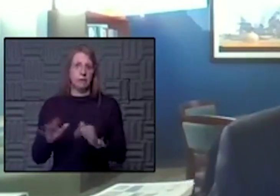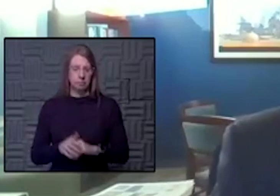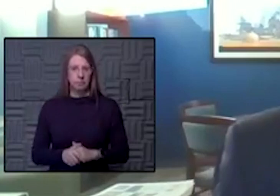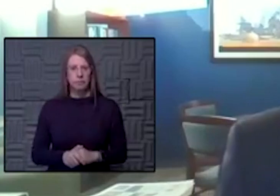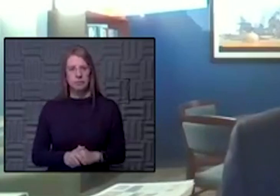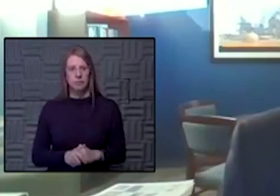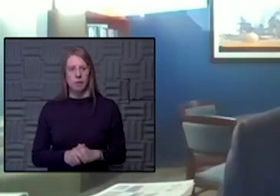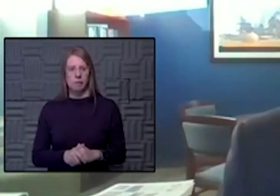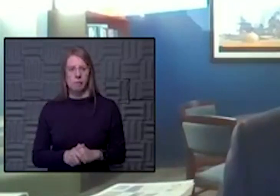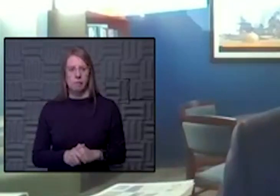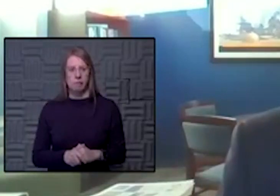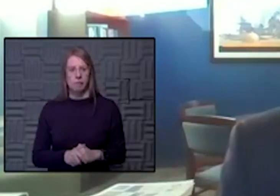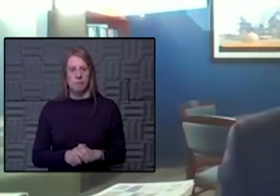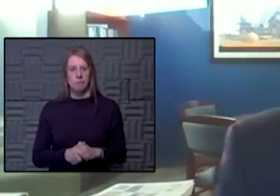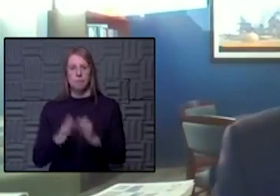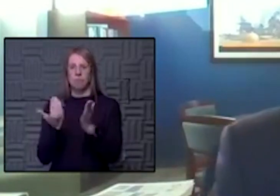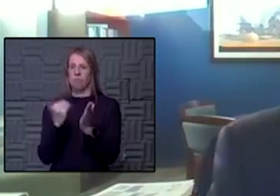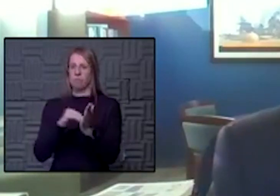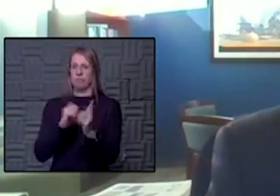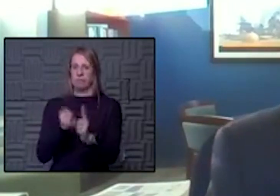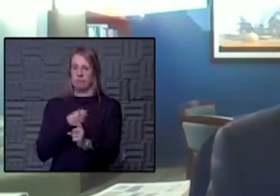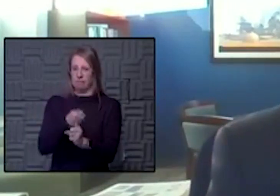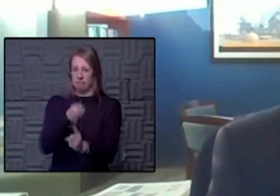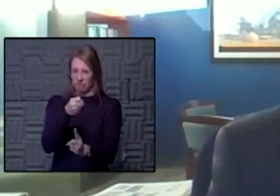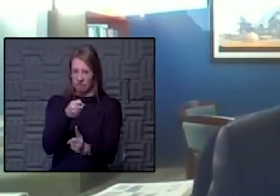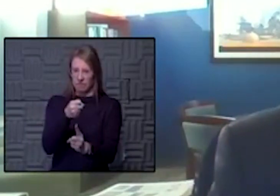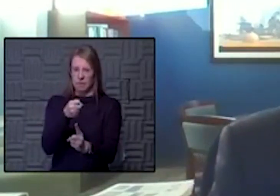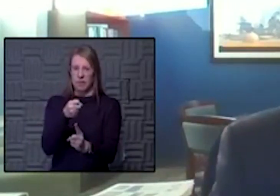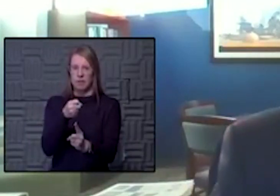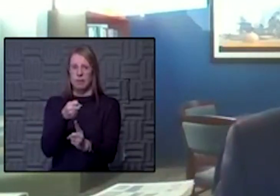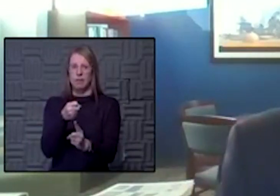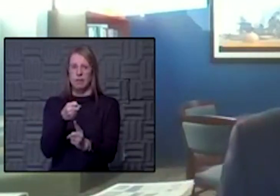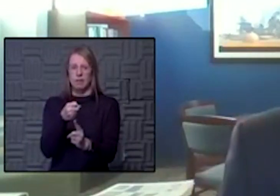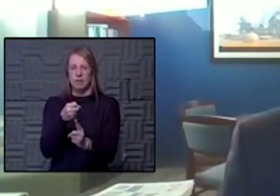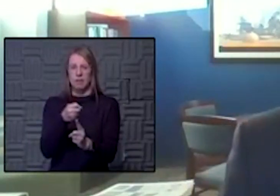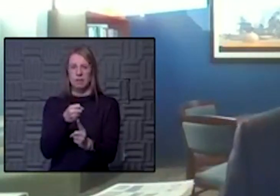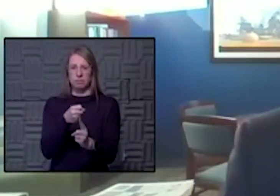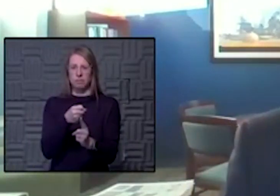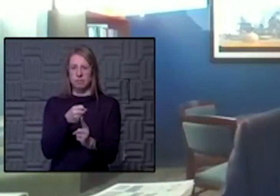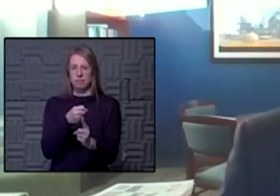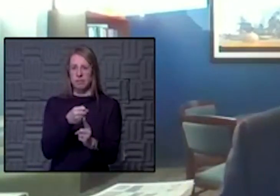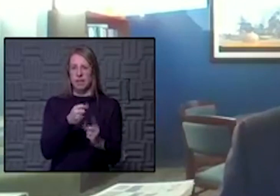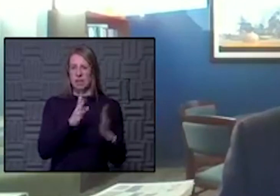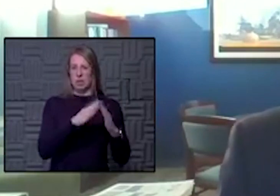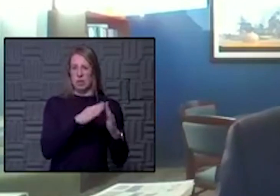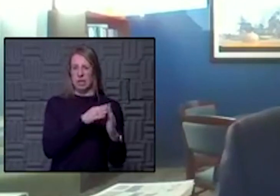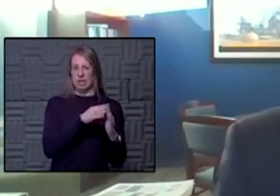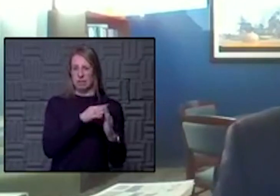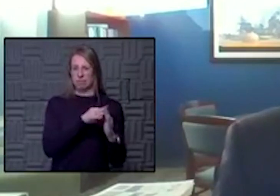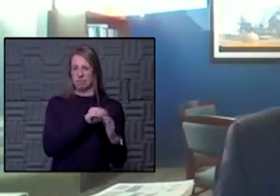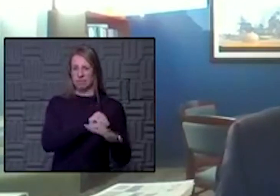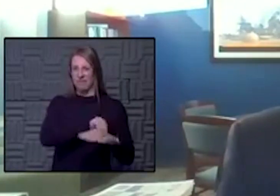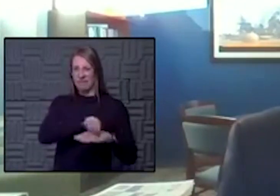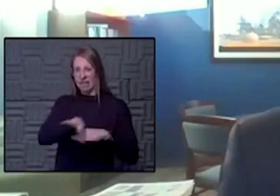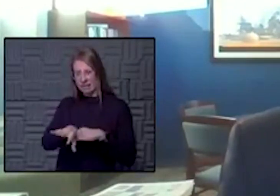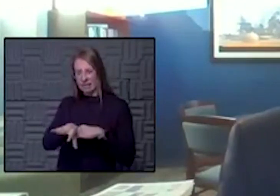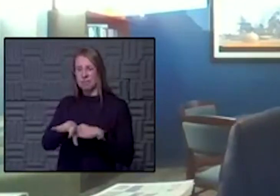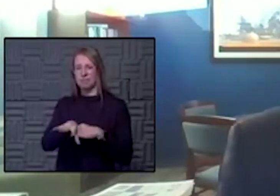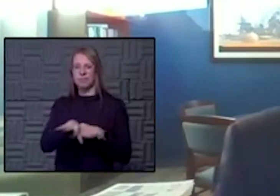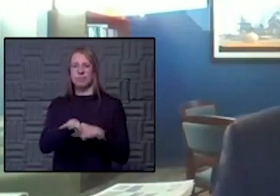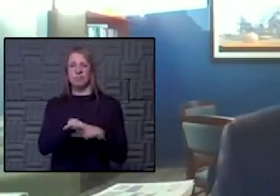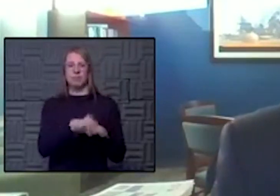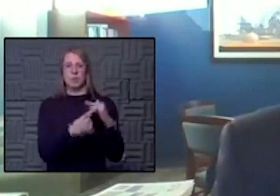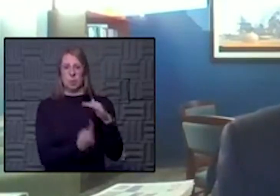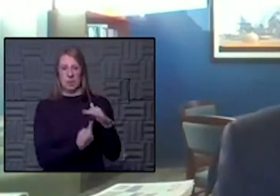But again, it's the impact of having staff who are out in the community and then have to be on quarantine if they've been exposed.